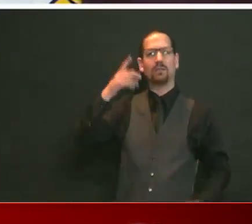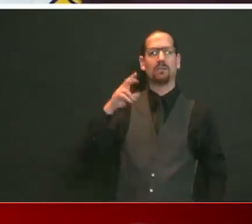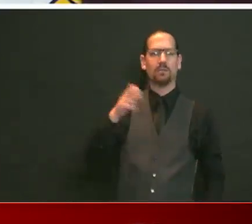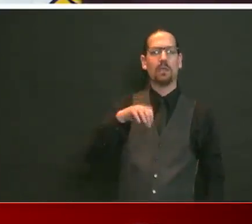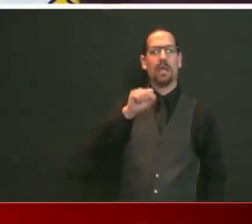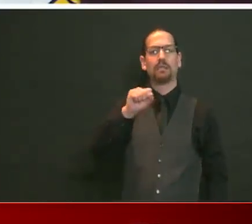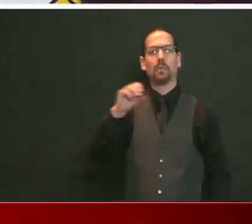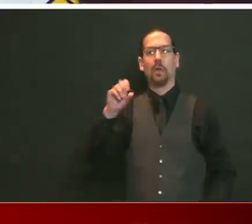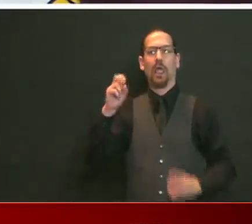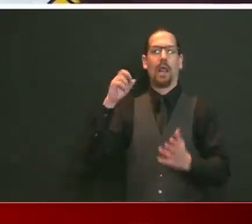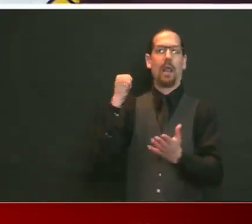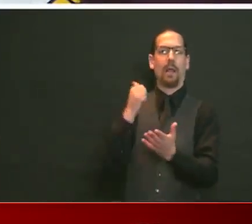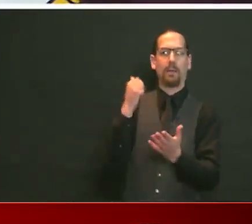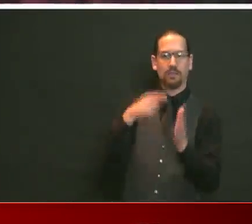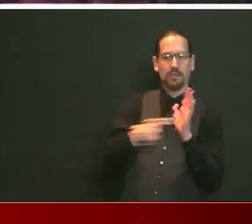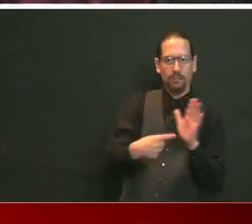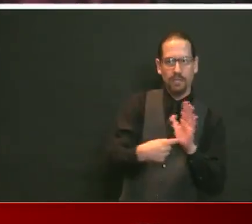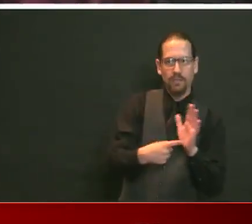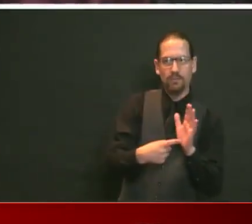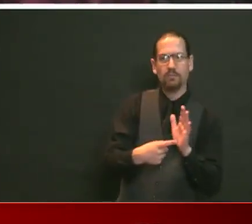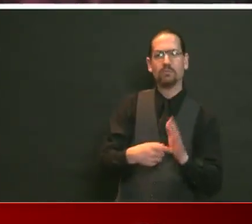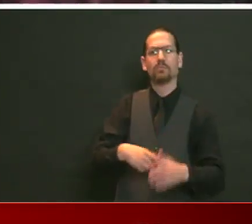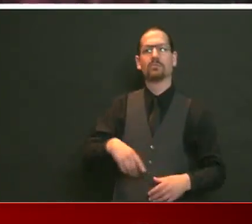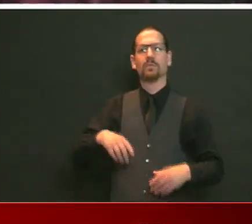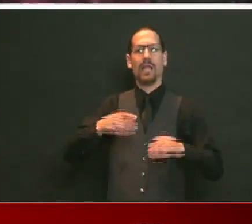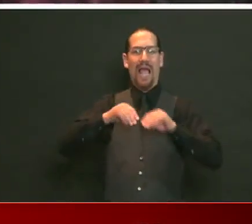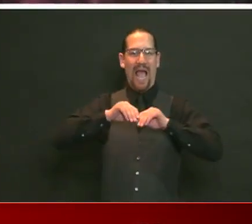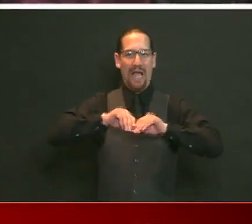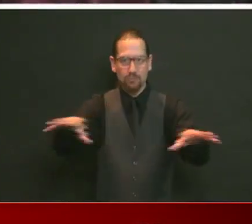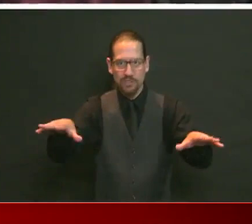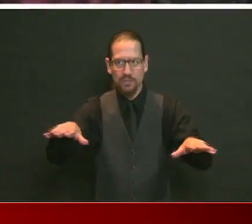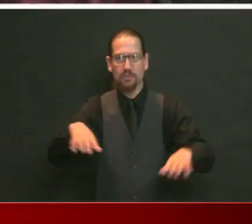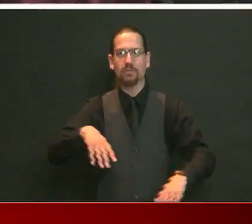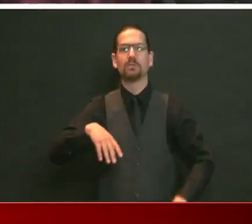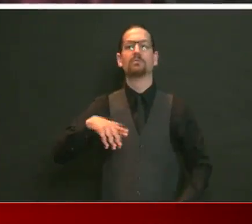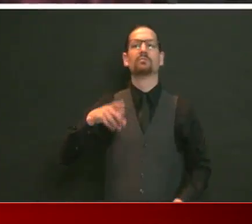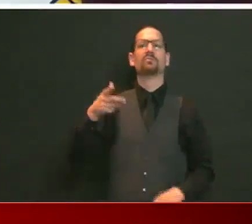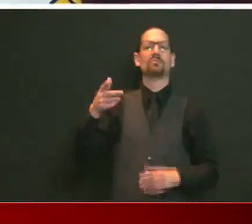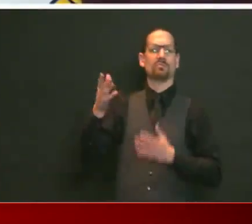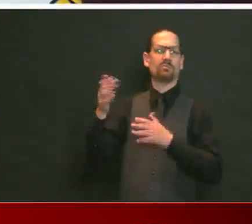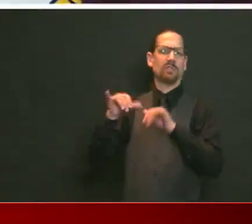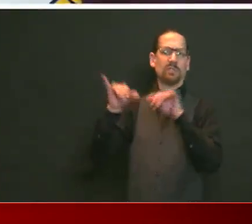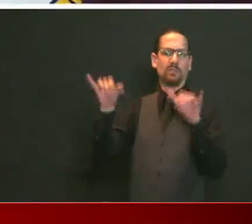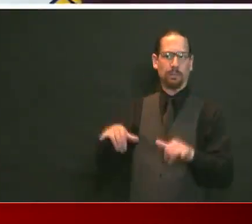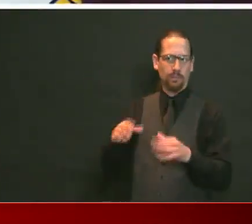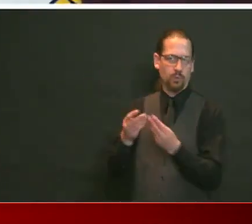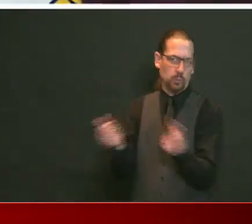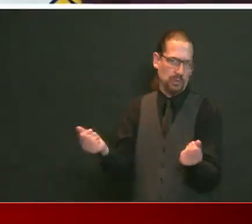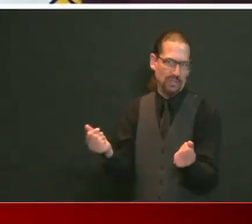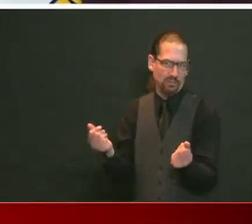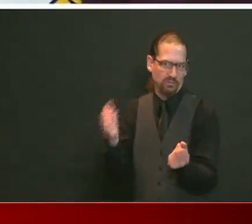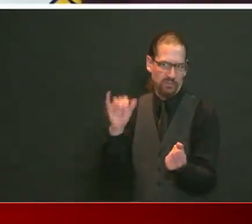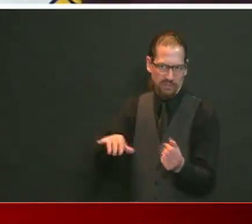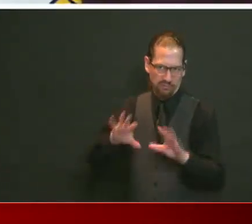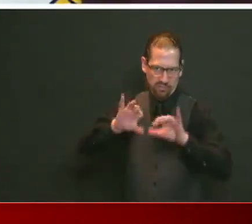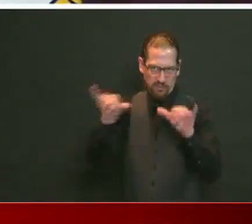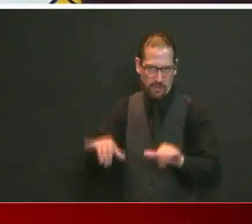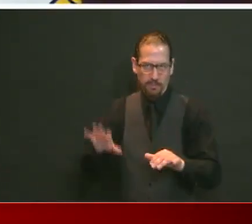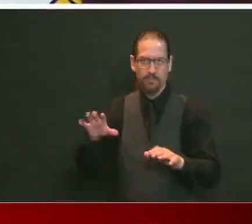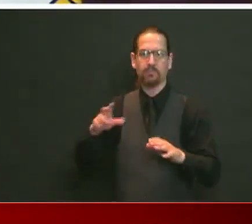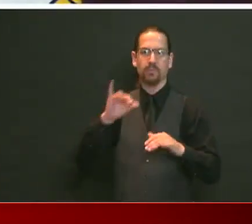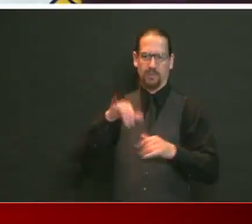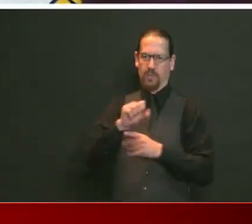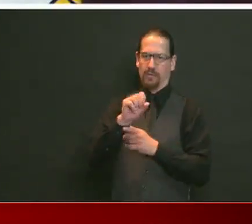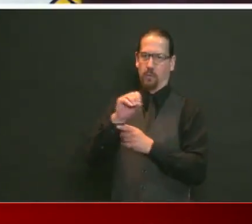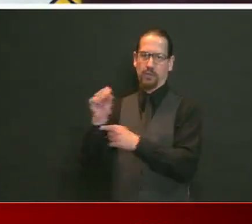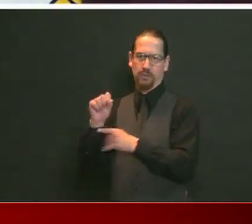you see businesses as testing their employees? Excellent question. It's going to depend on the business, so I'm glad you